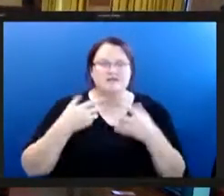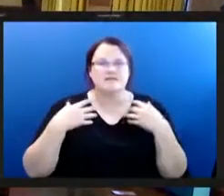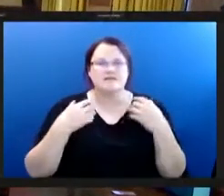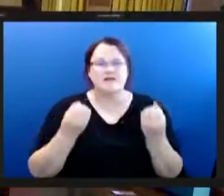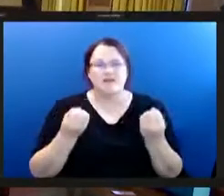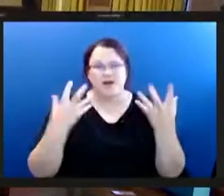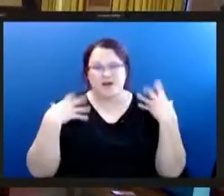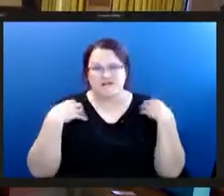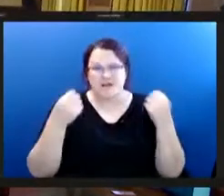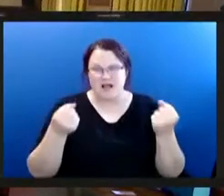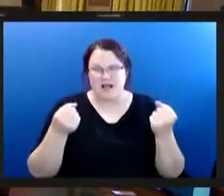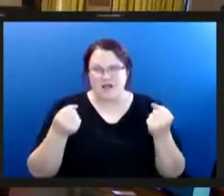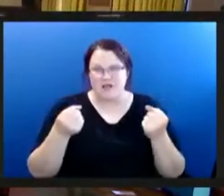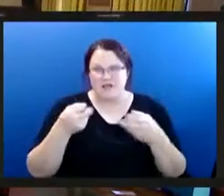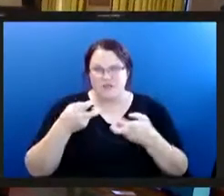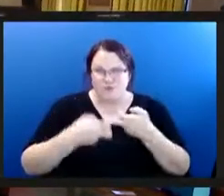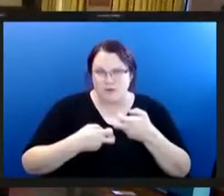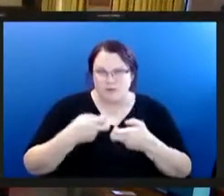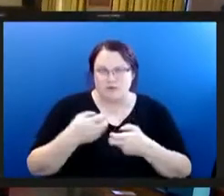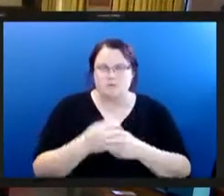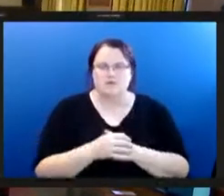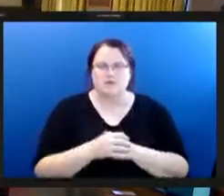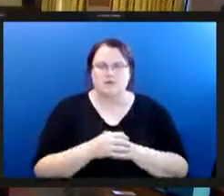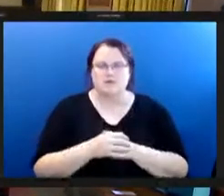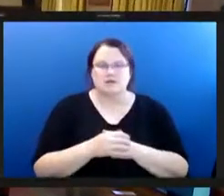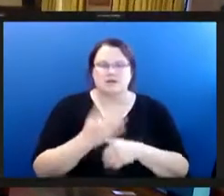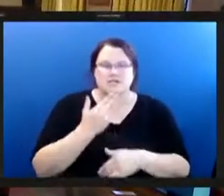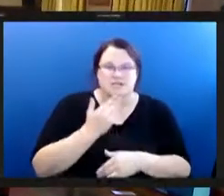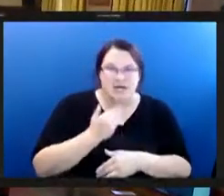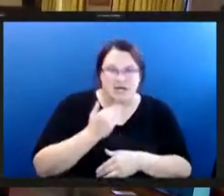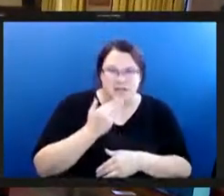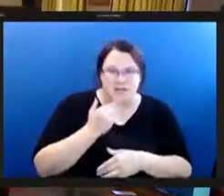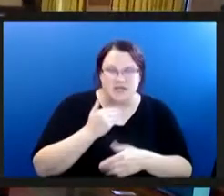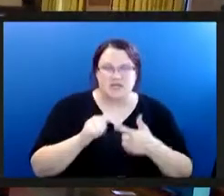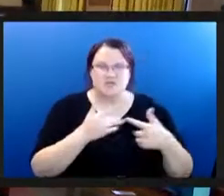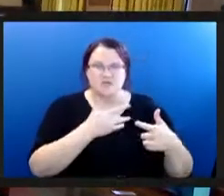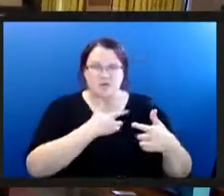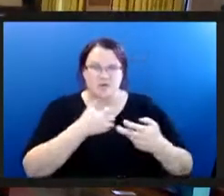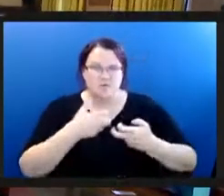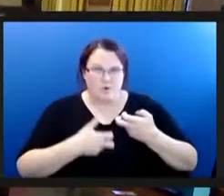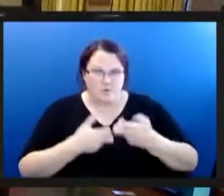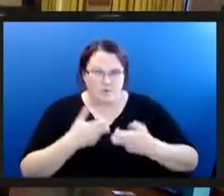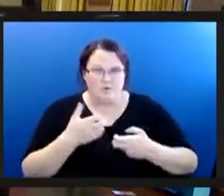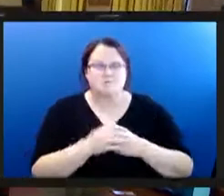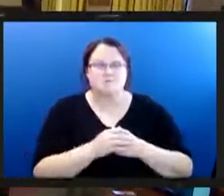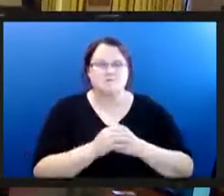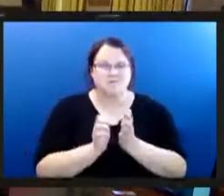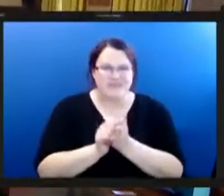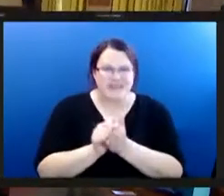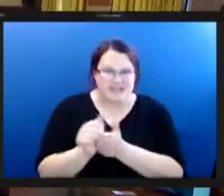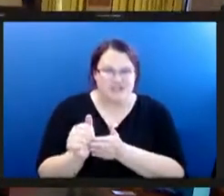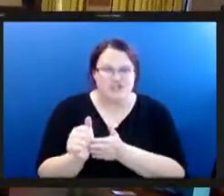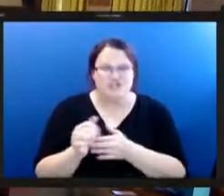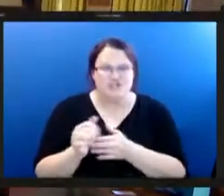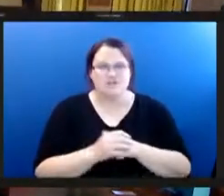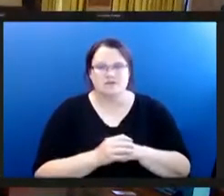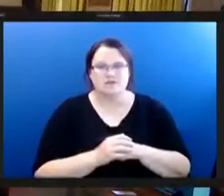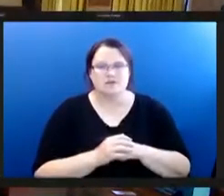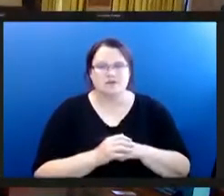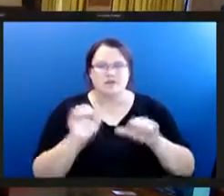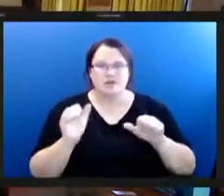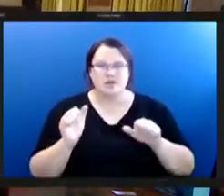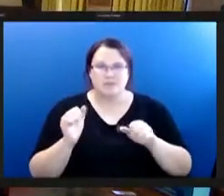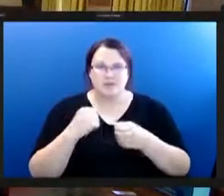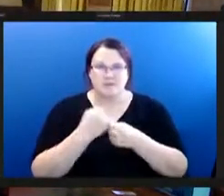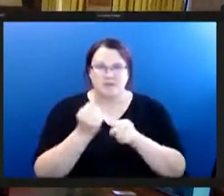things like diabetes heart conditions cancer can be made worse by not having